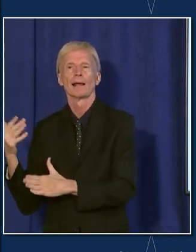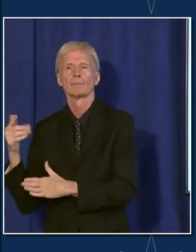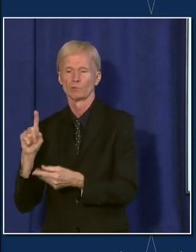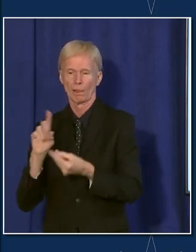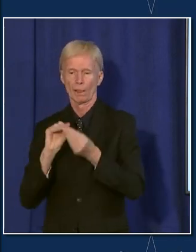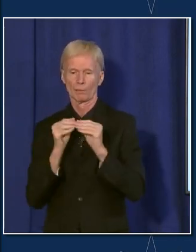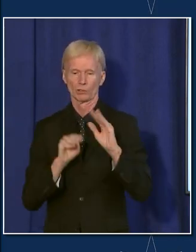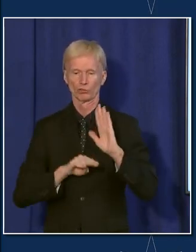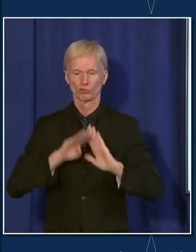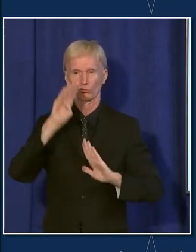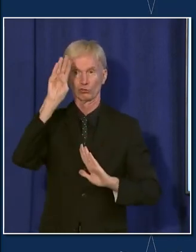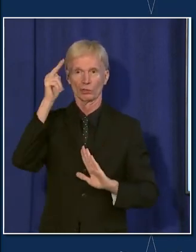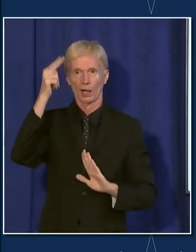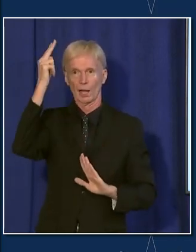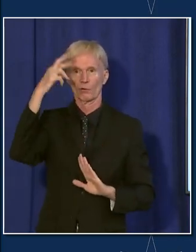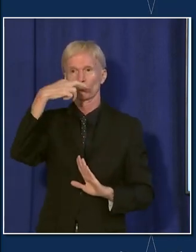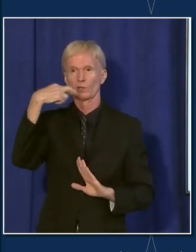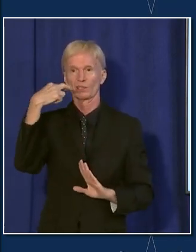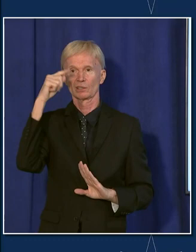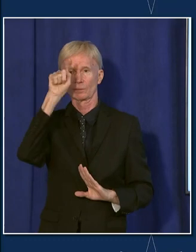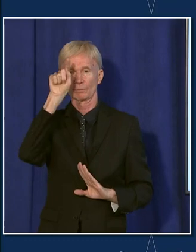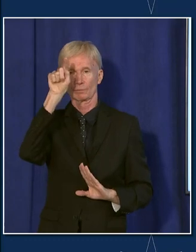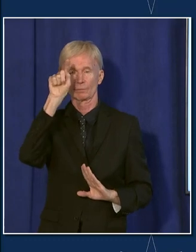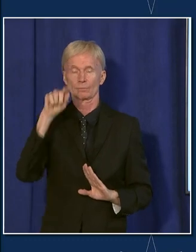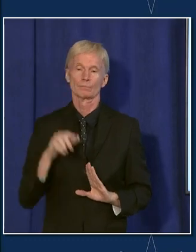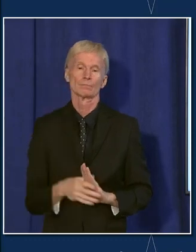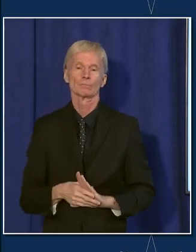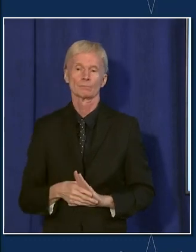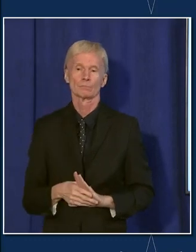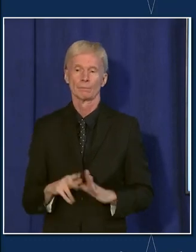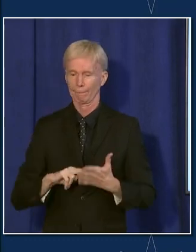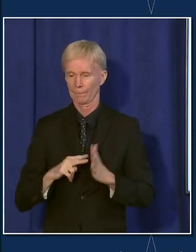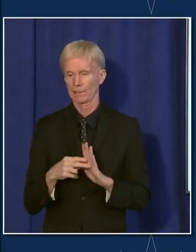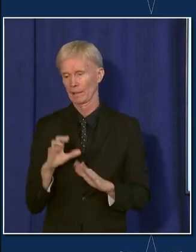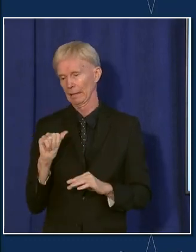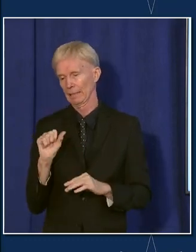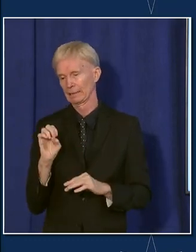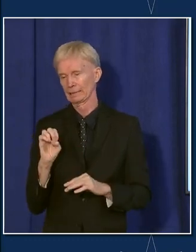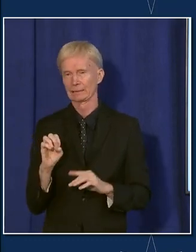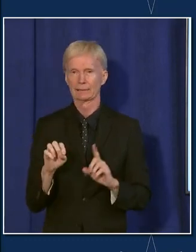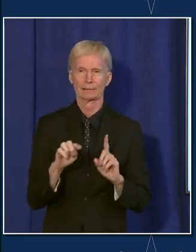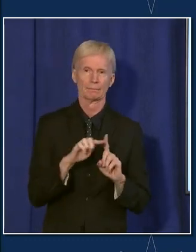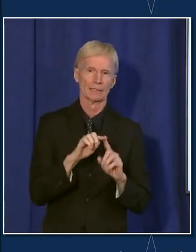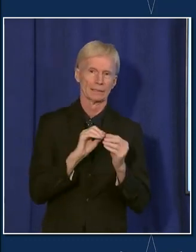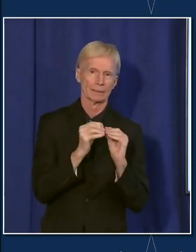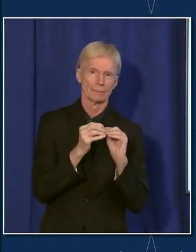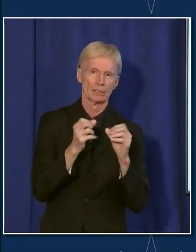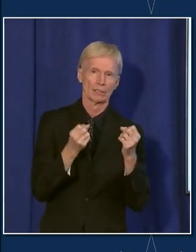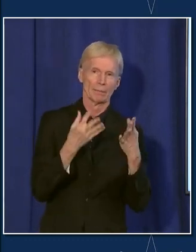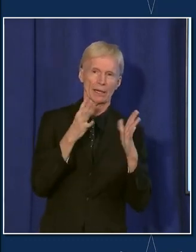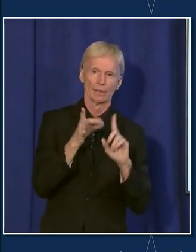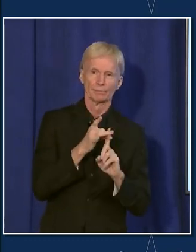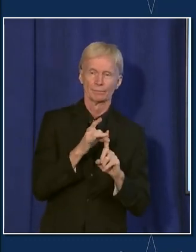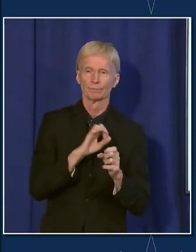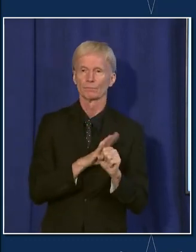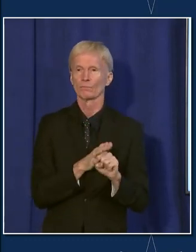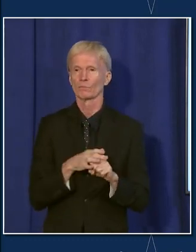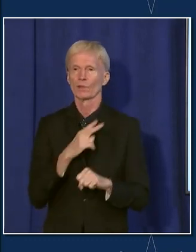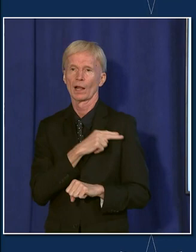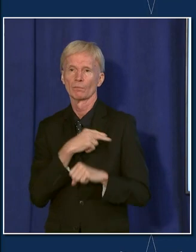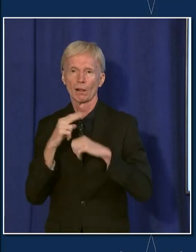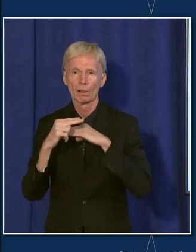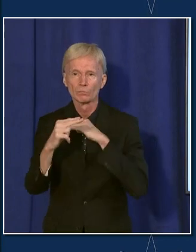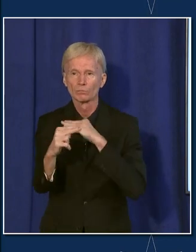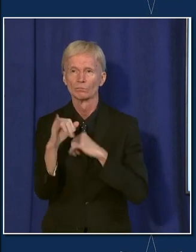metrics have been up in the very highest risk category, for example. Meaning the cases, the positivity, you know, the hospitalizations, the ICUs.